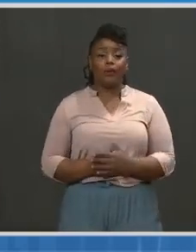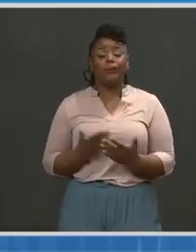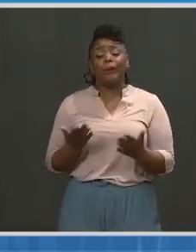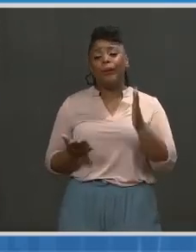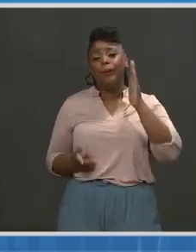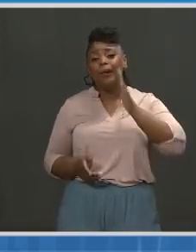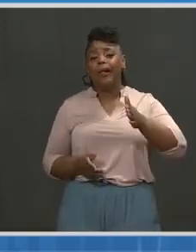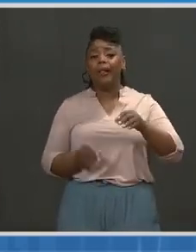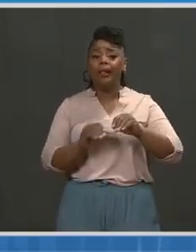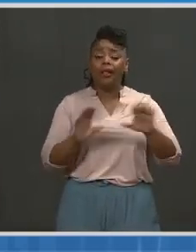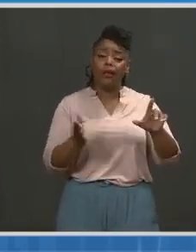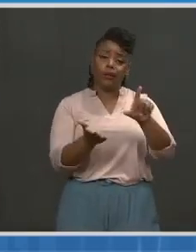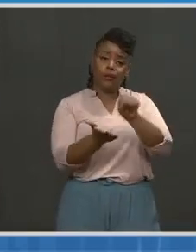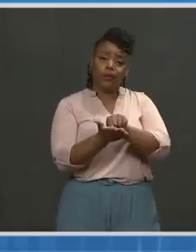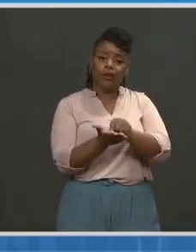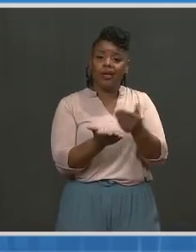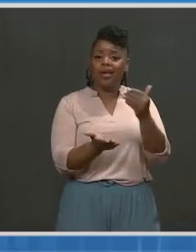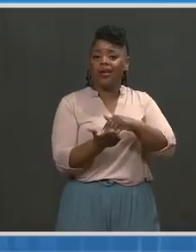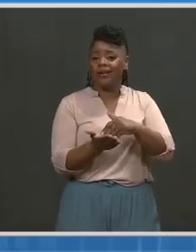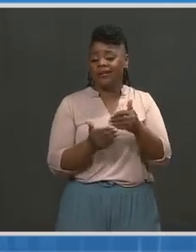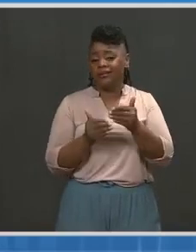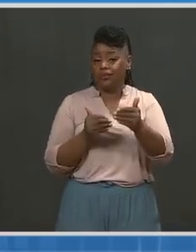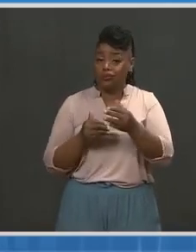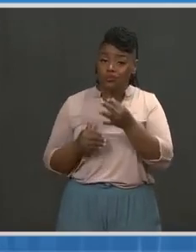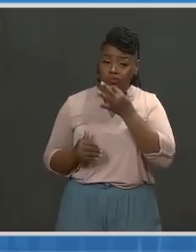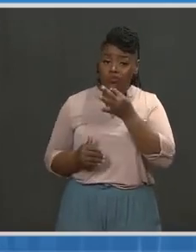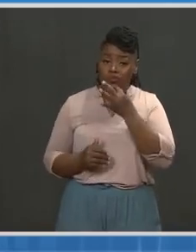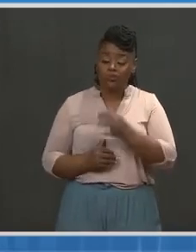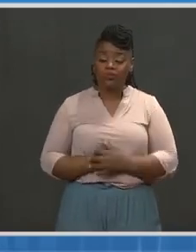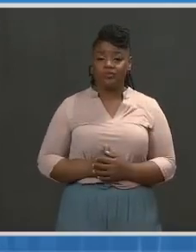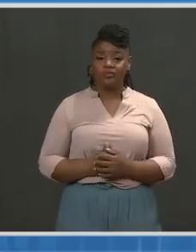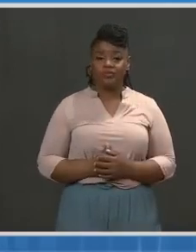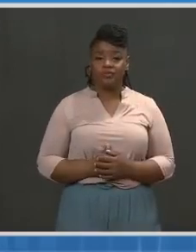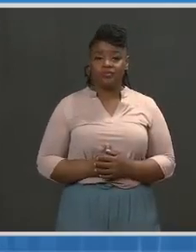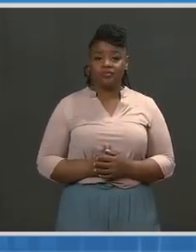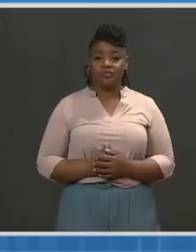and will likely come out with a modified statement.